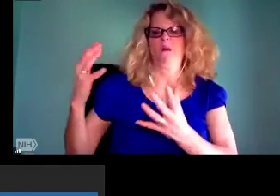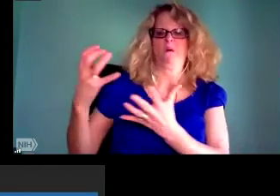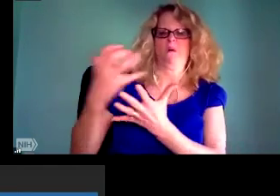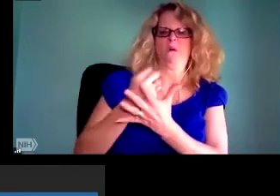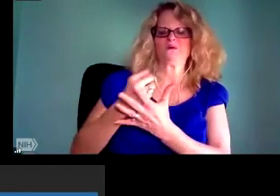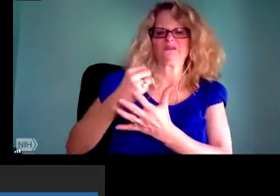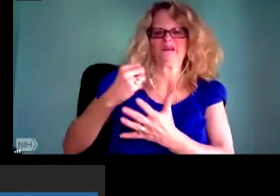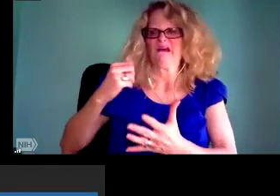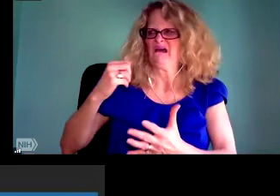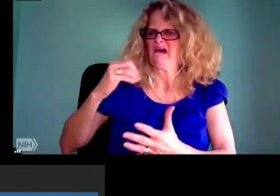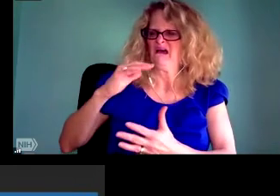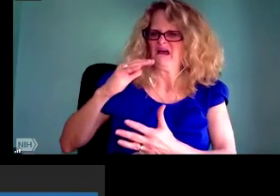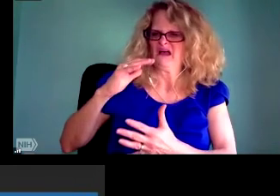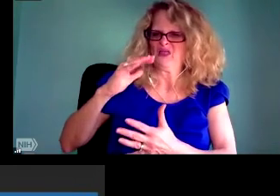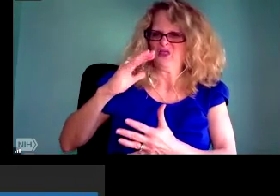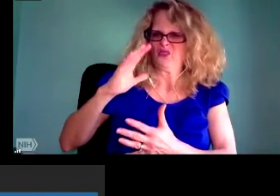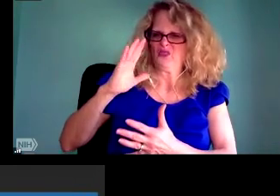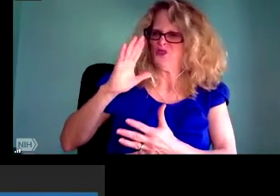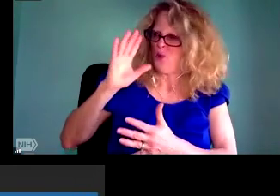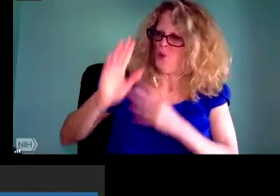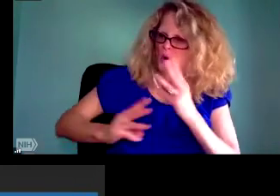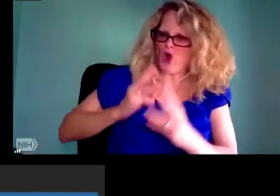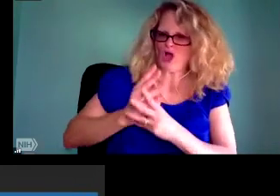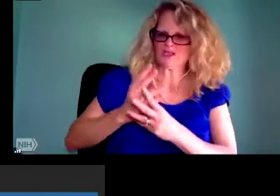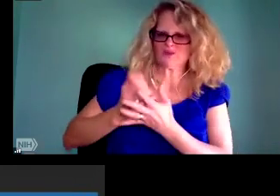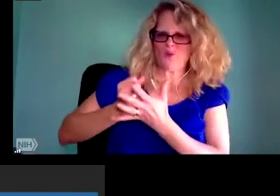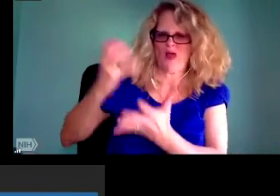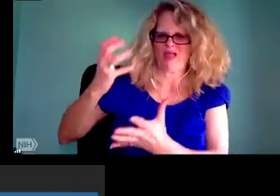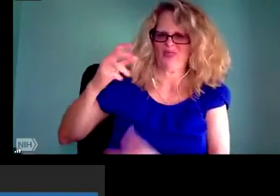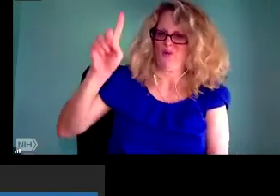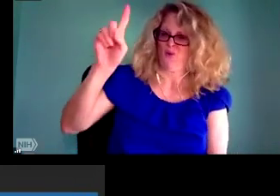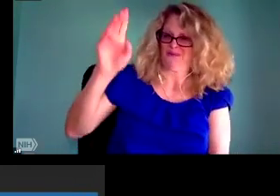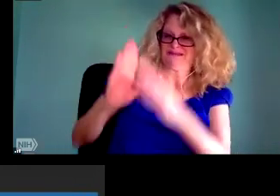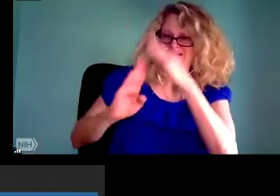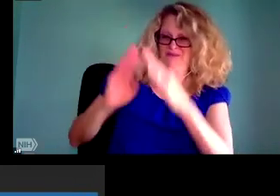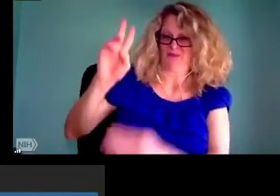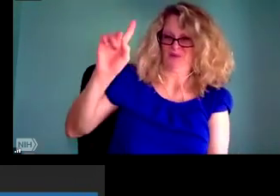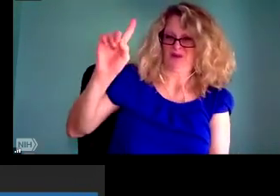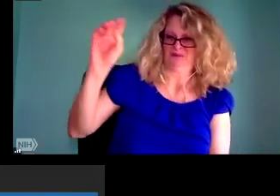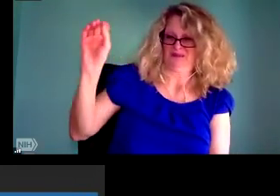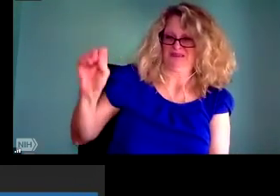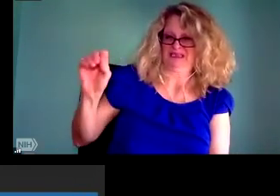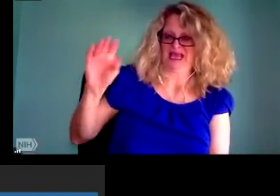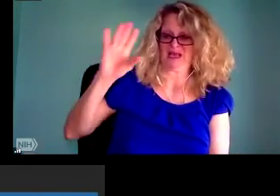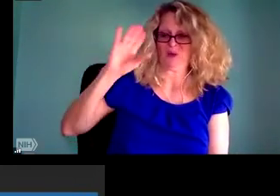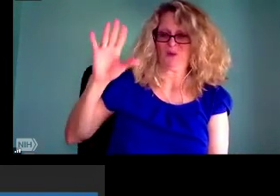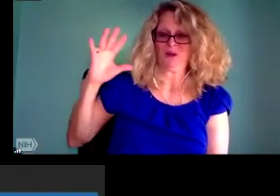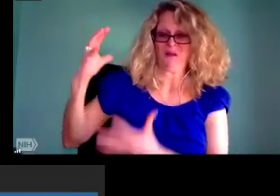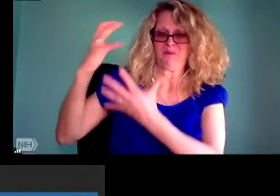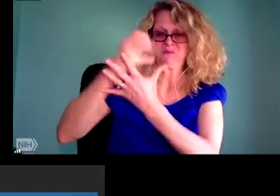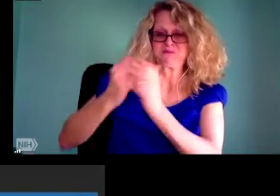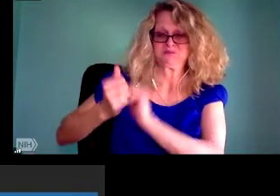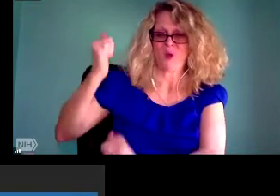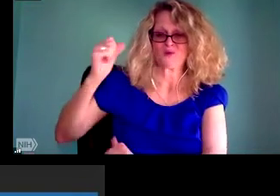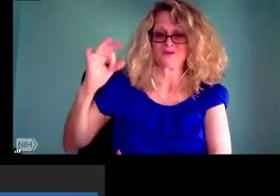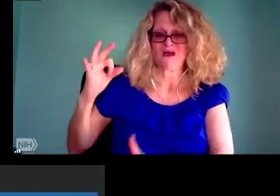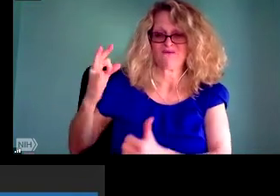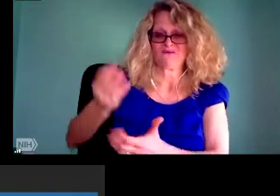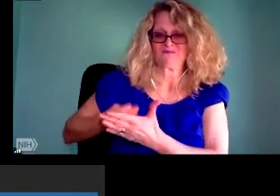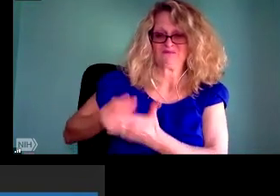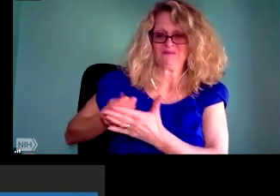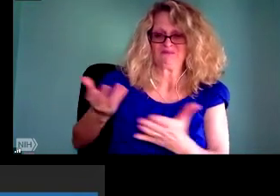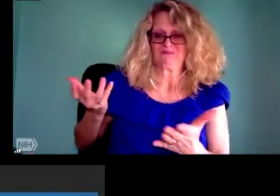do better, and those who are not doing great do worse. And I think there's a lot to be said about where we are using these